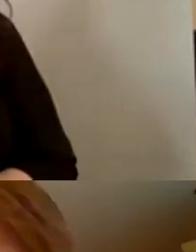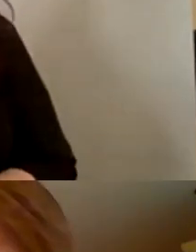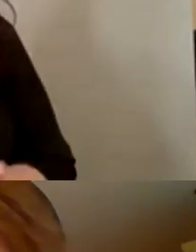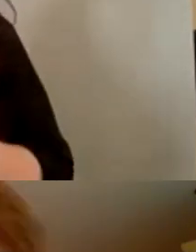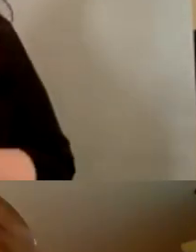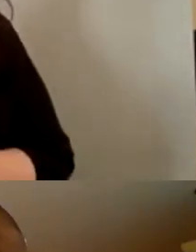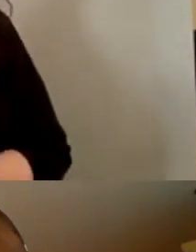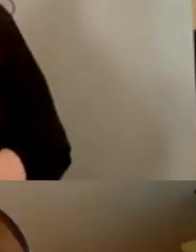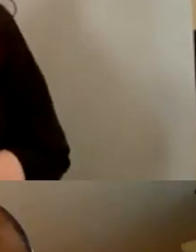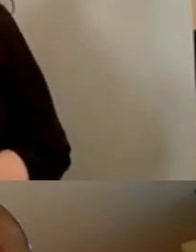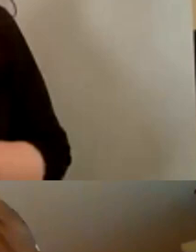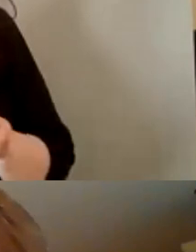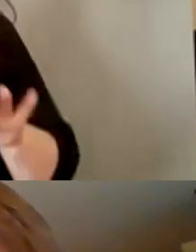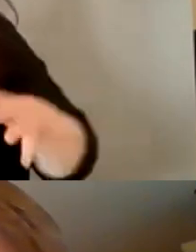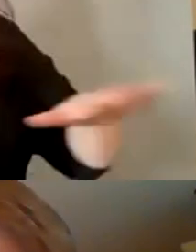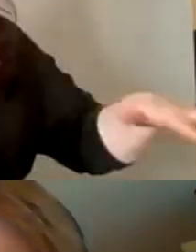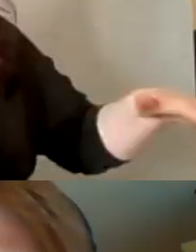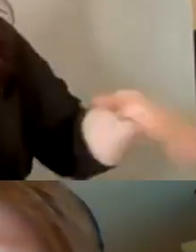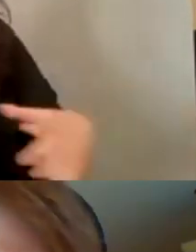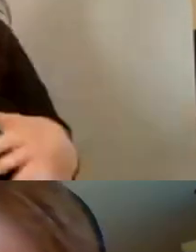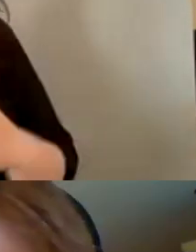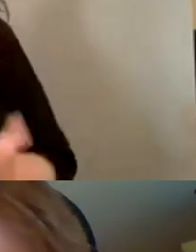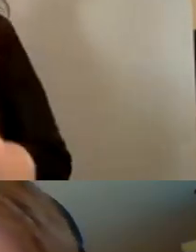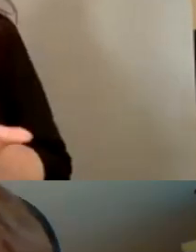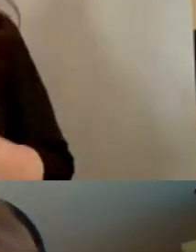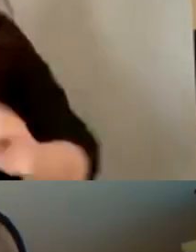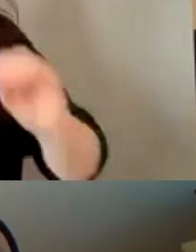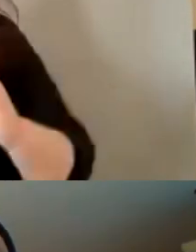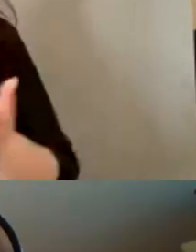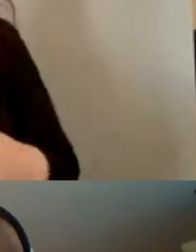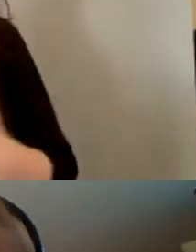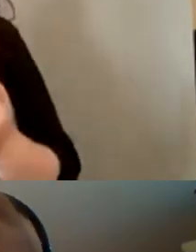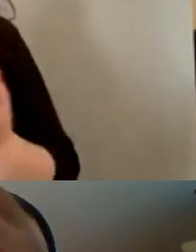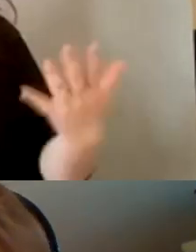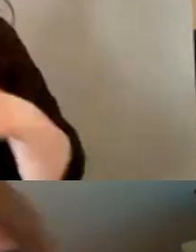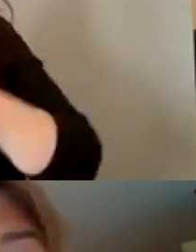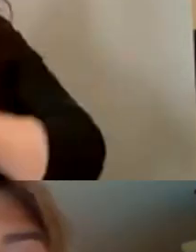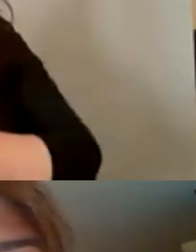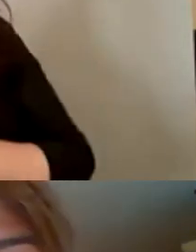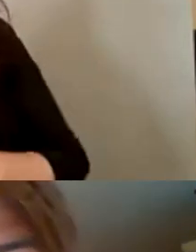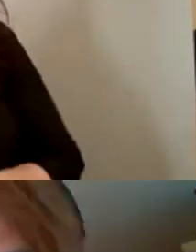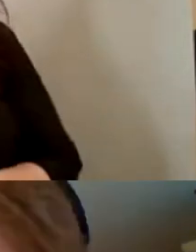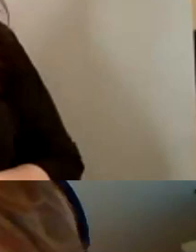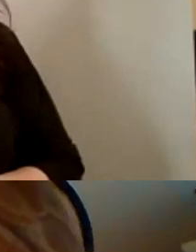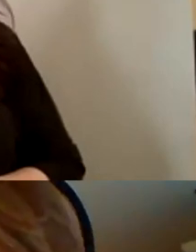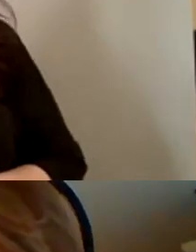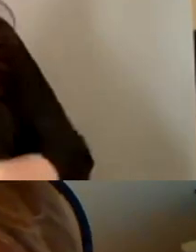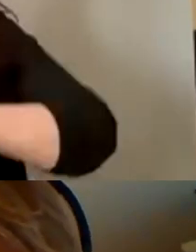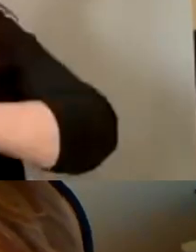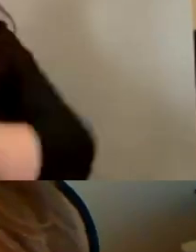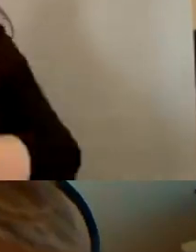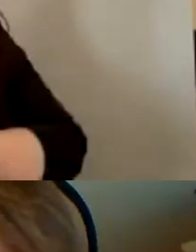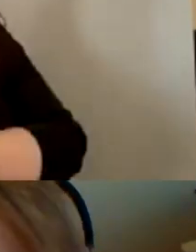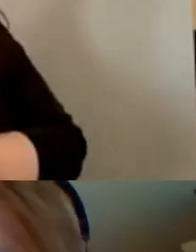place that you live but there's so much going on it's just incredible um what i want to do because we're running over time